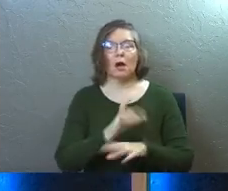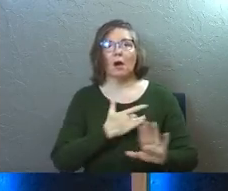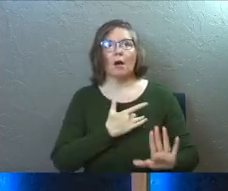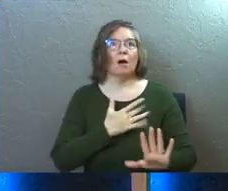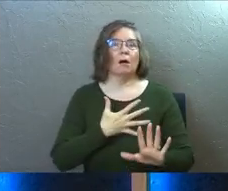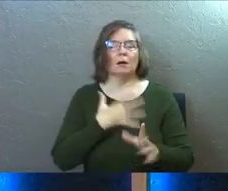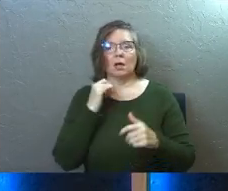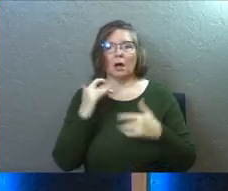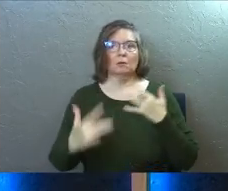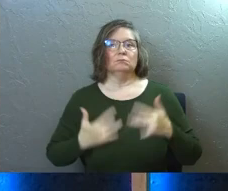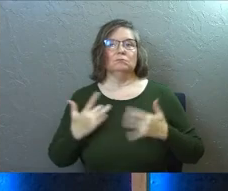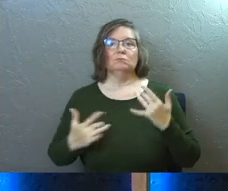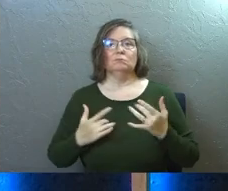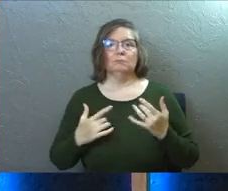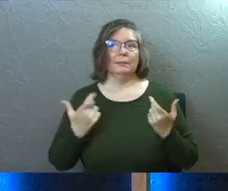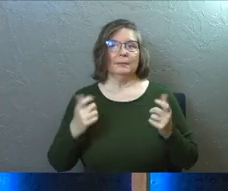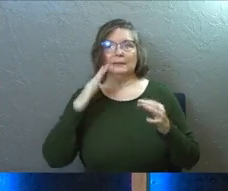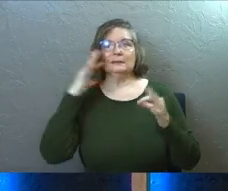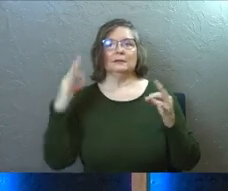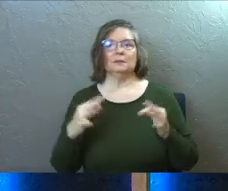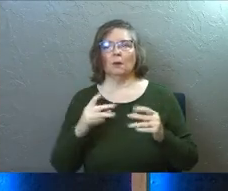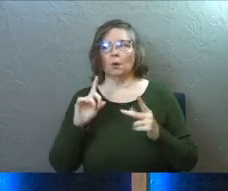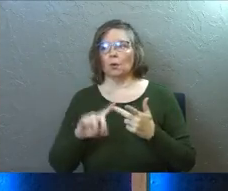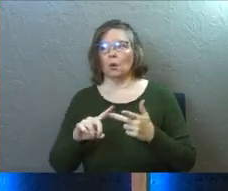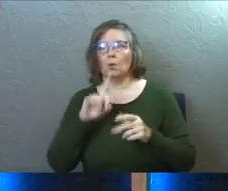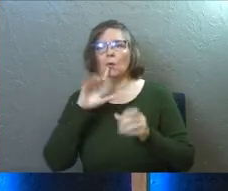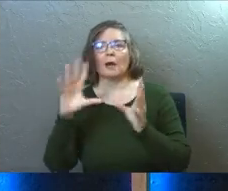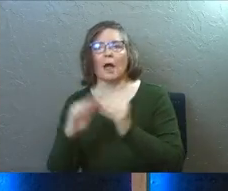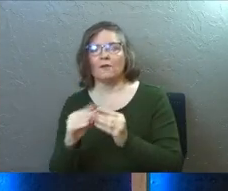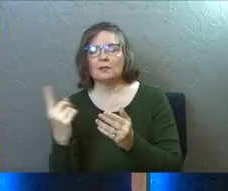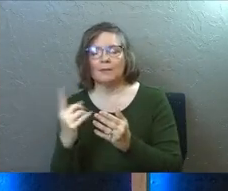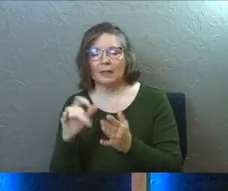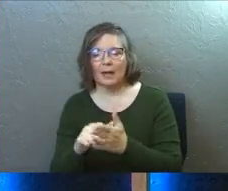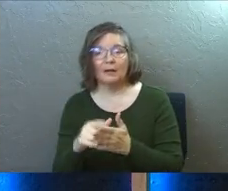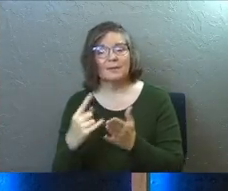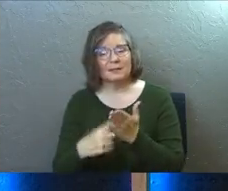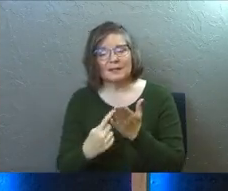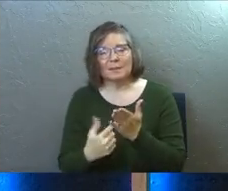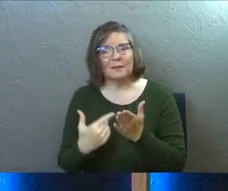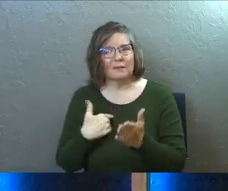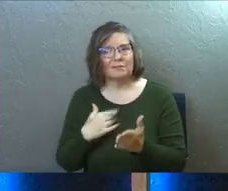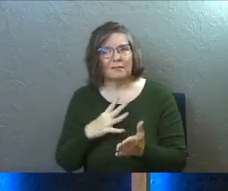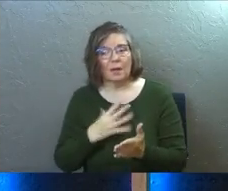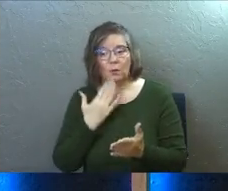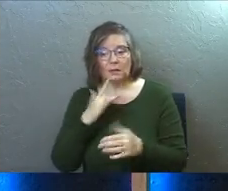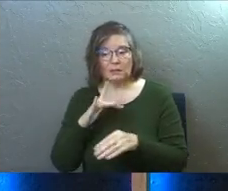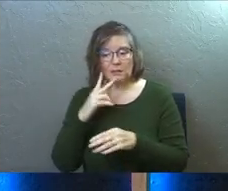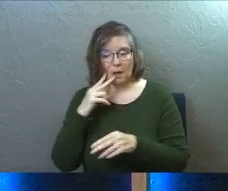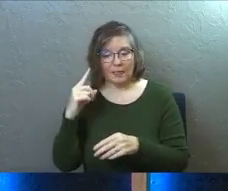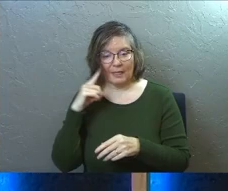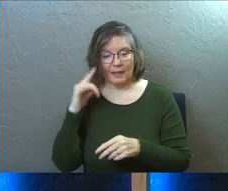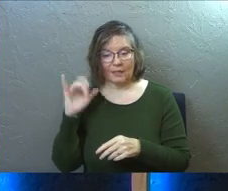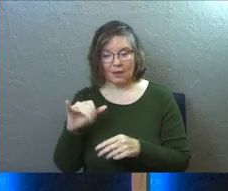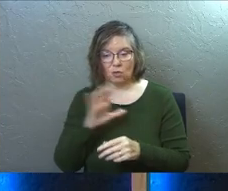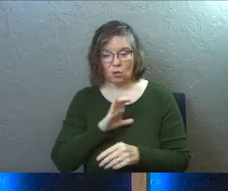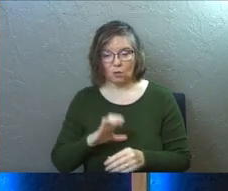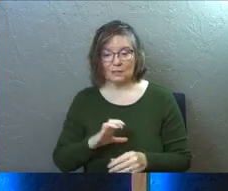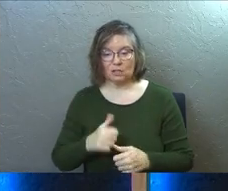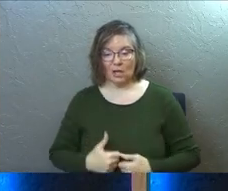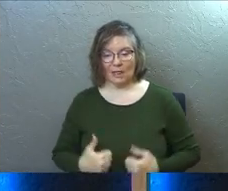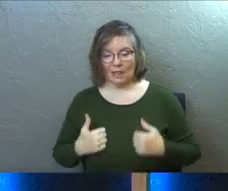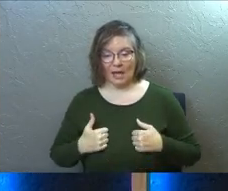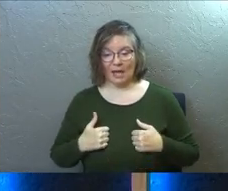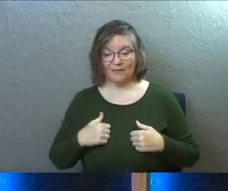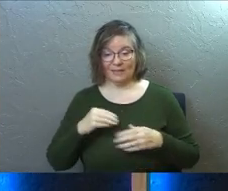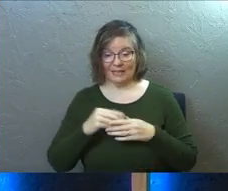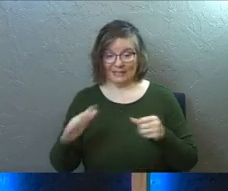and, and get all fired up and make a big decision or you go to a conference or something like that. And sometimes we can get stuck in this place of thinking that the Christian life